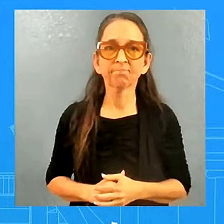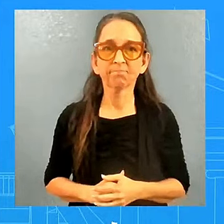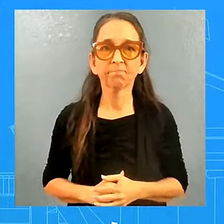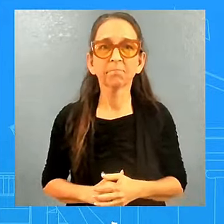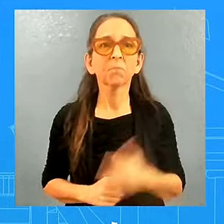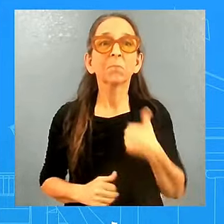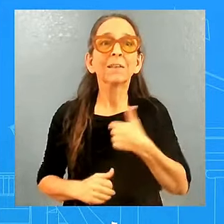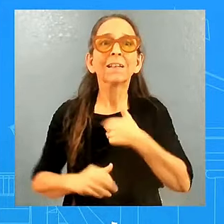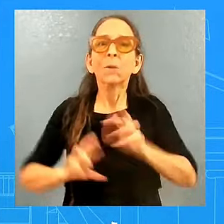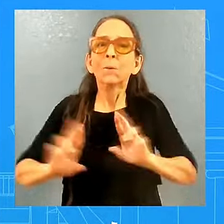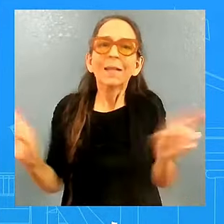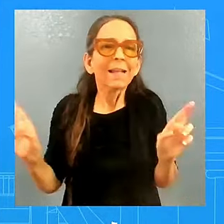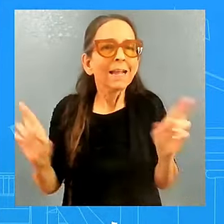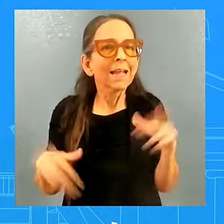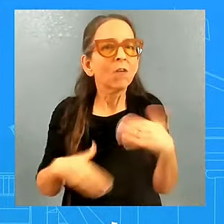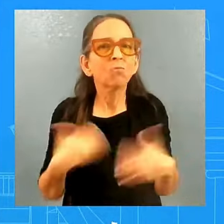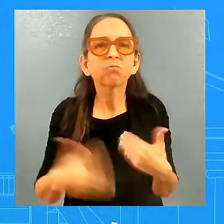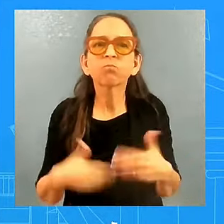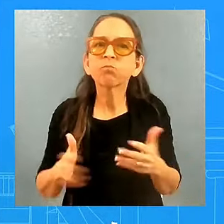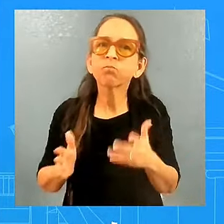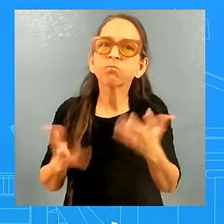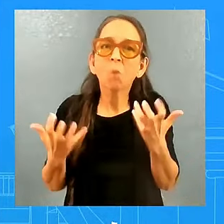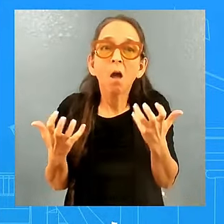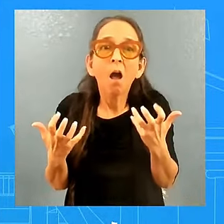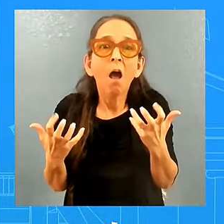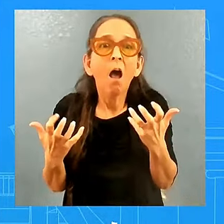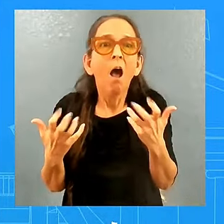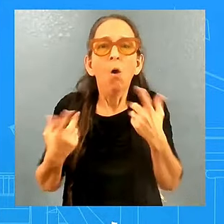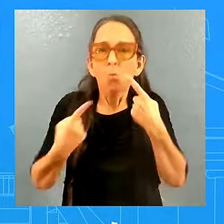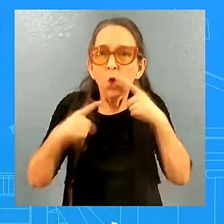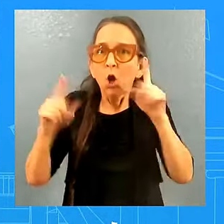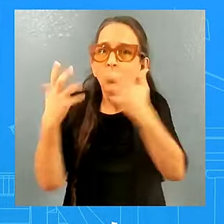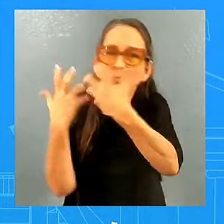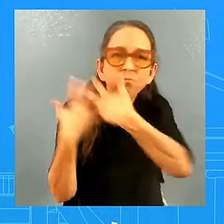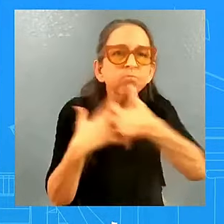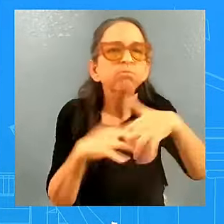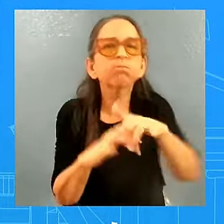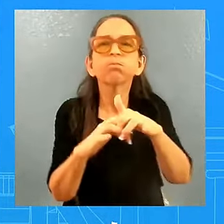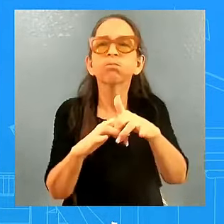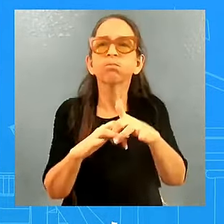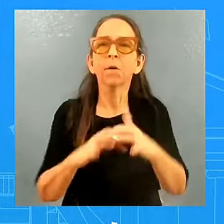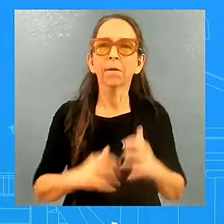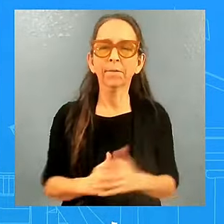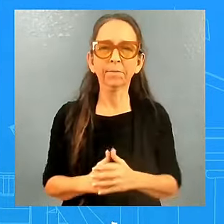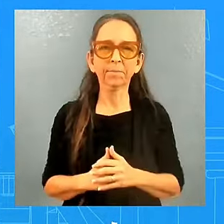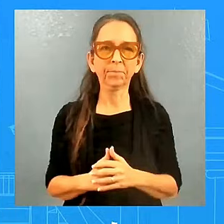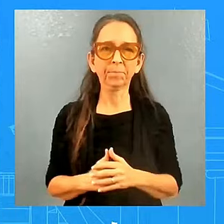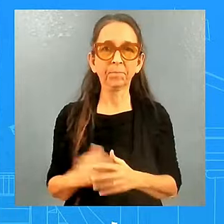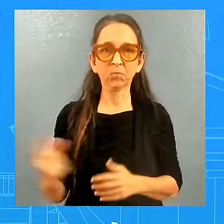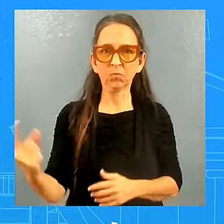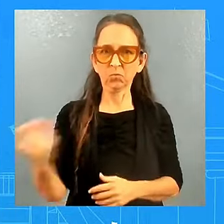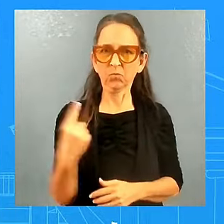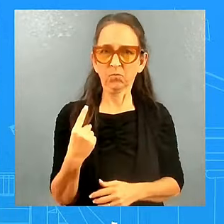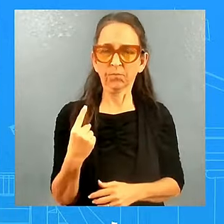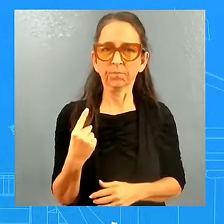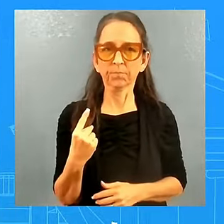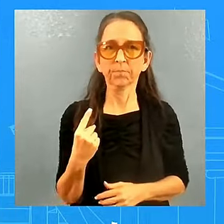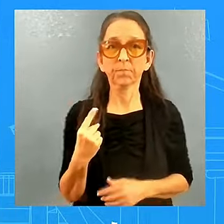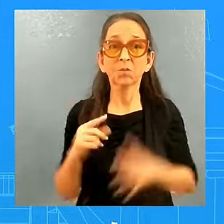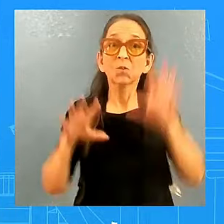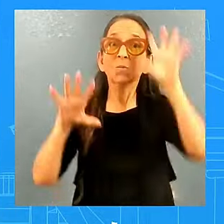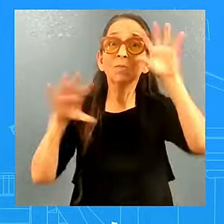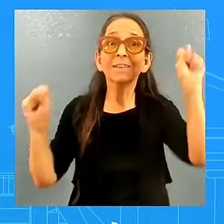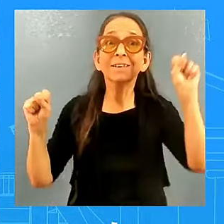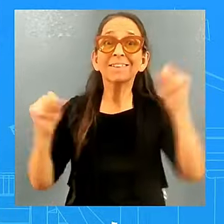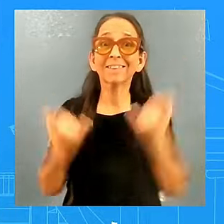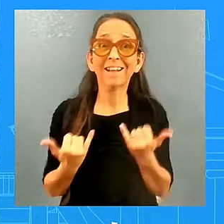to work. And so we stand by that. And we heard from the president today. However, he did not take questions. We're